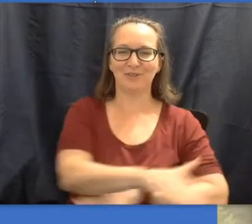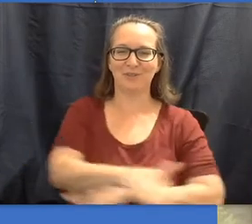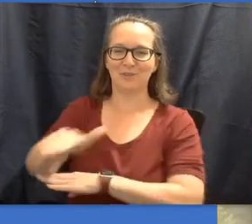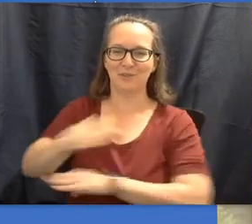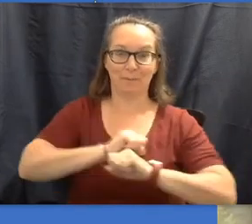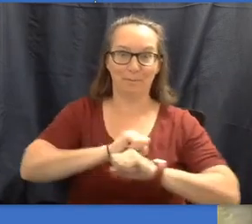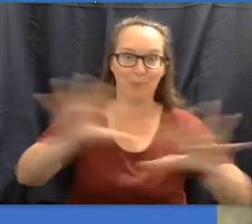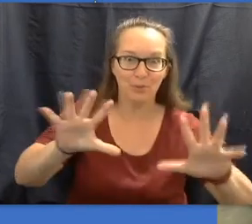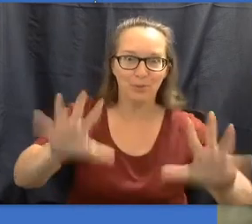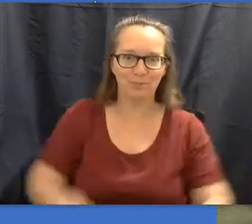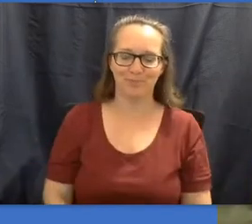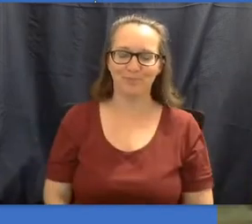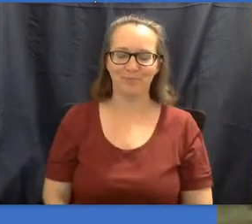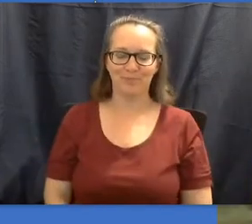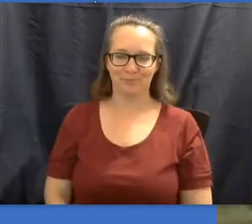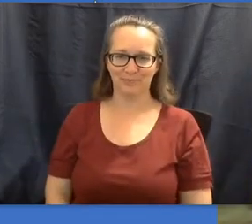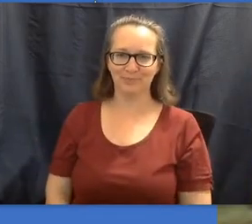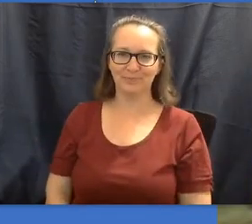afternoon, boom!